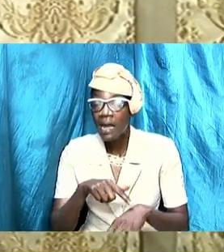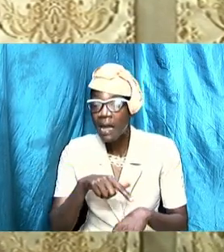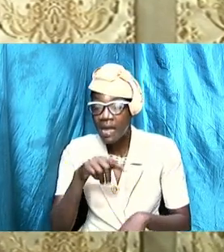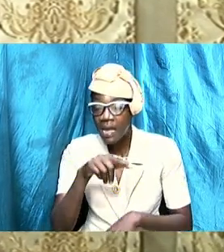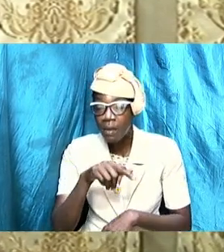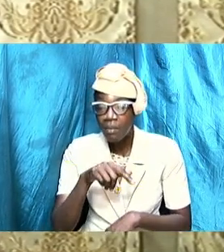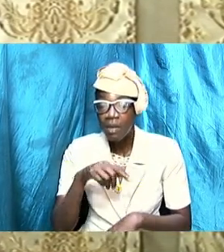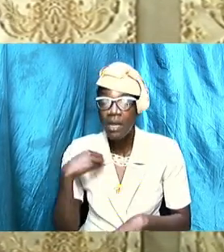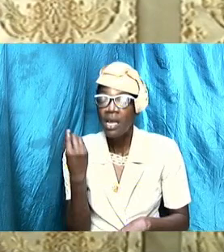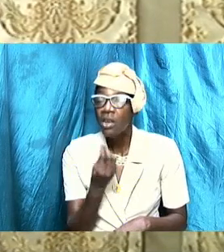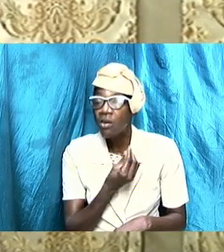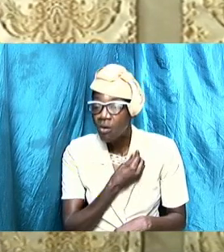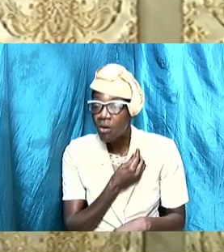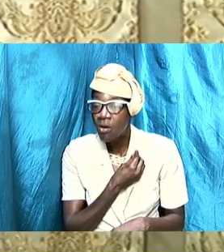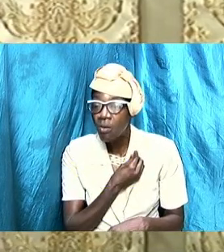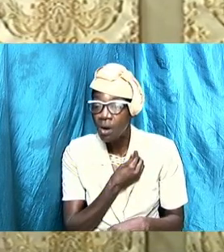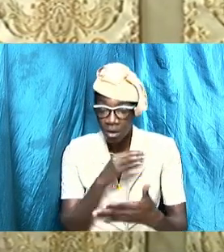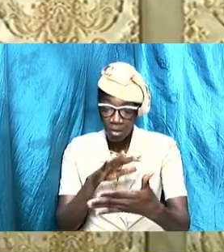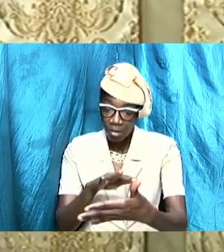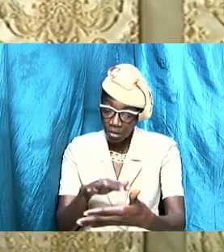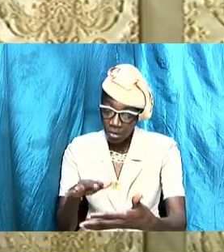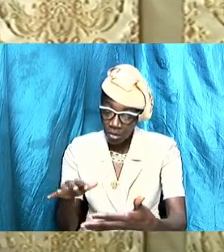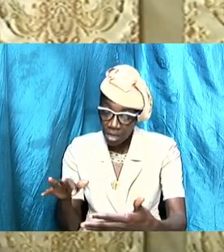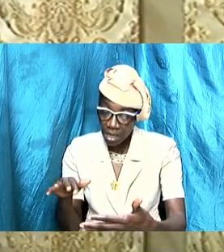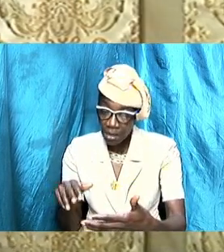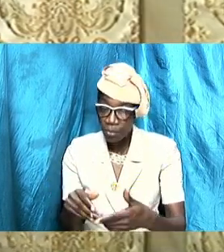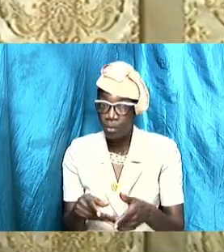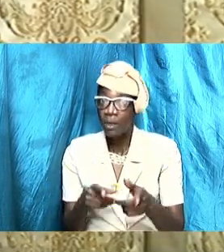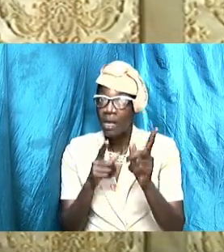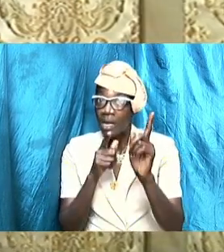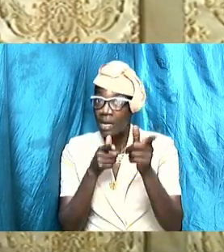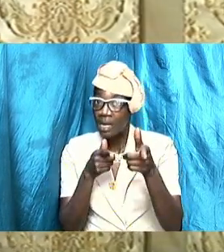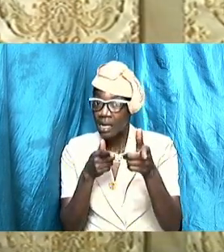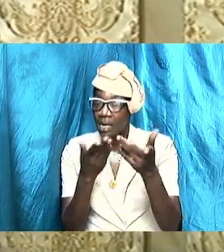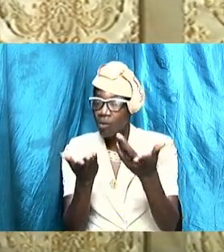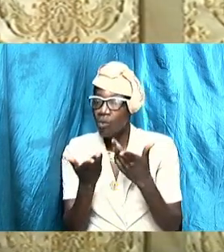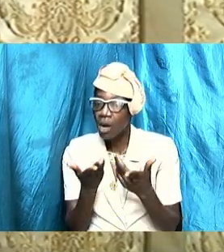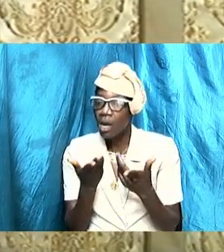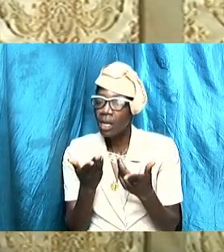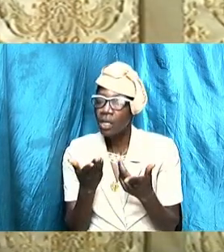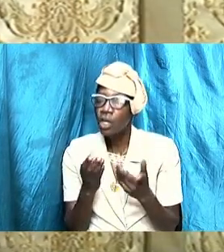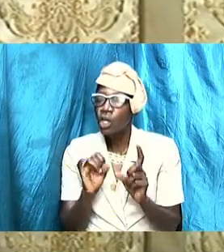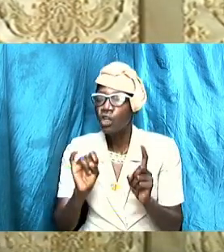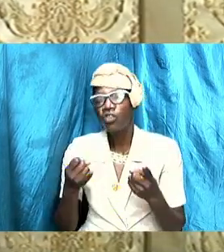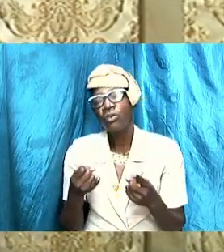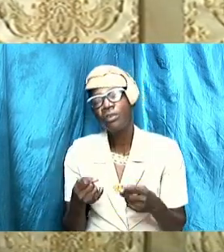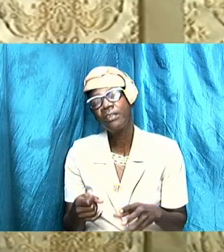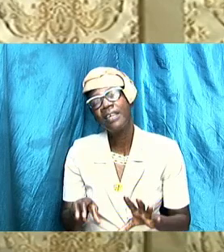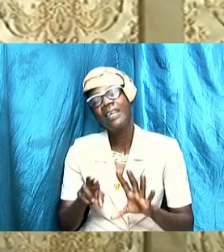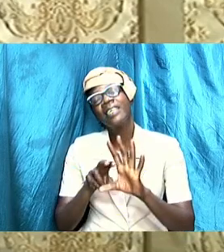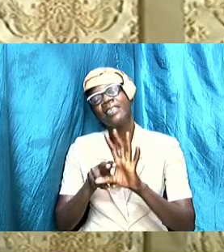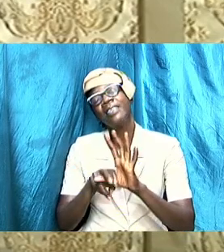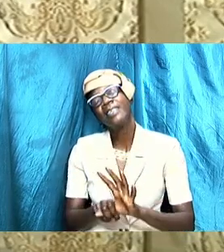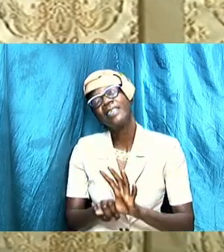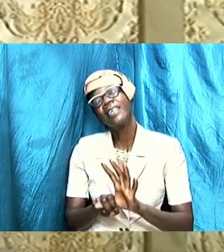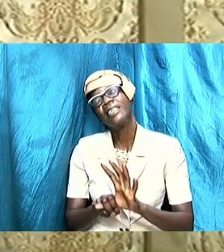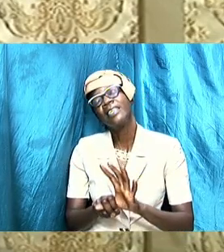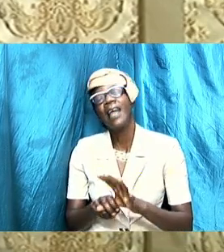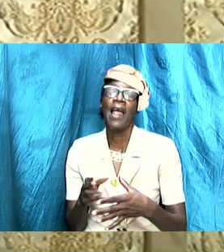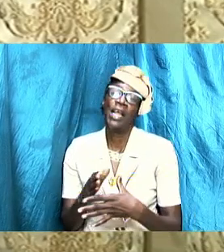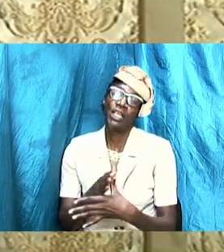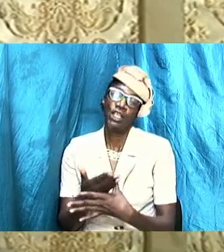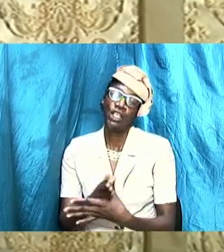discourse where I would want to just sit back and share and